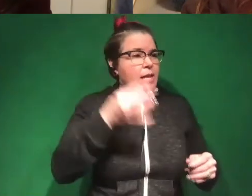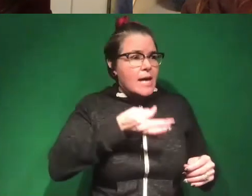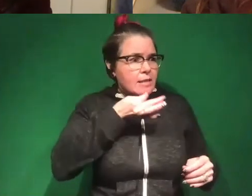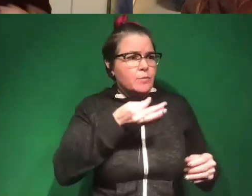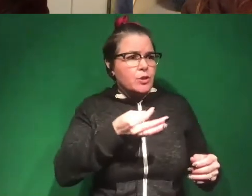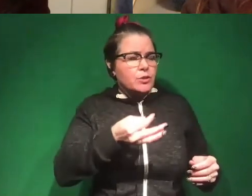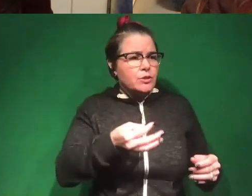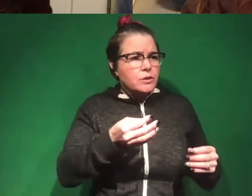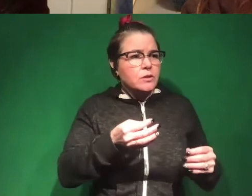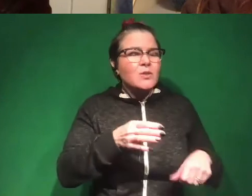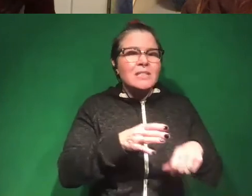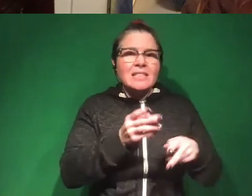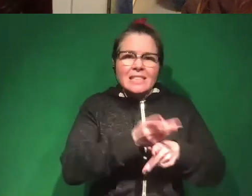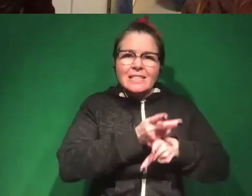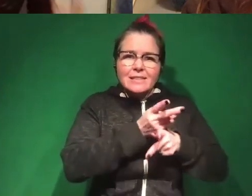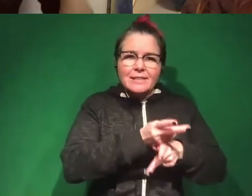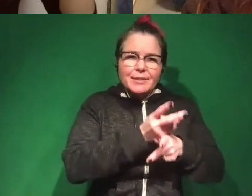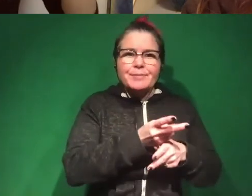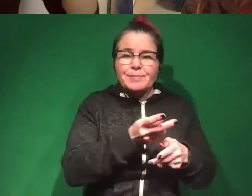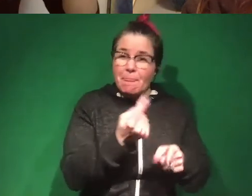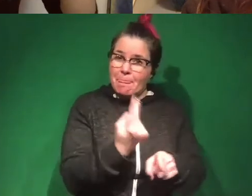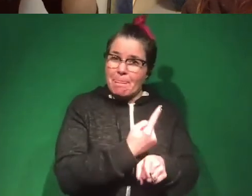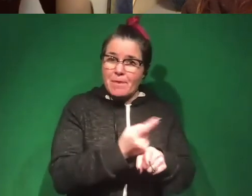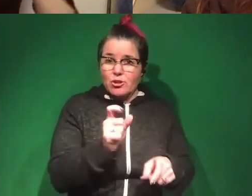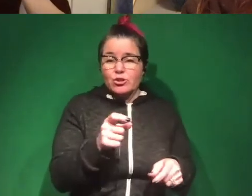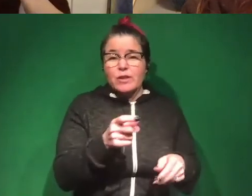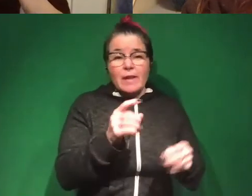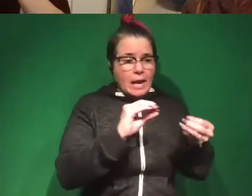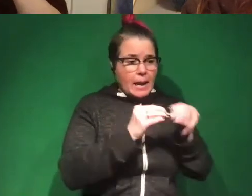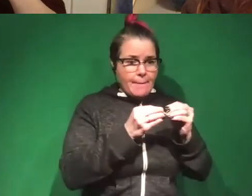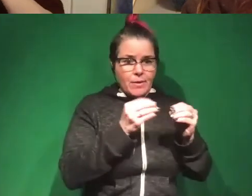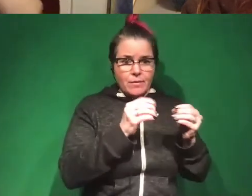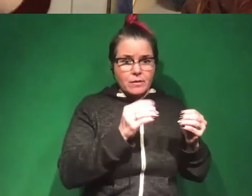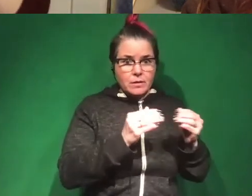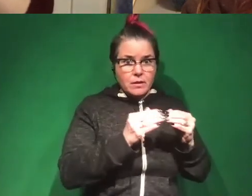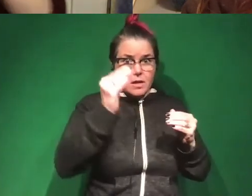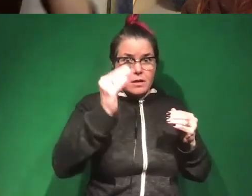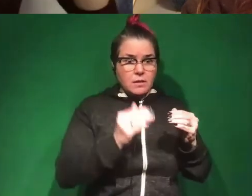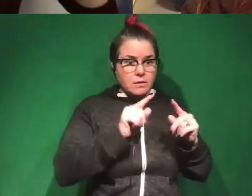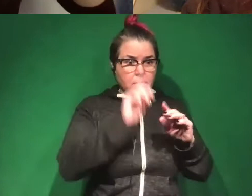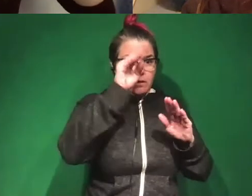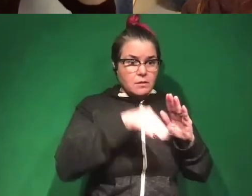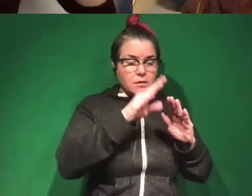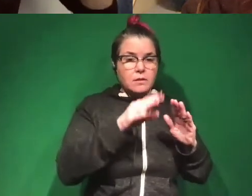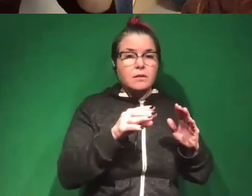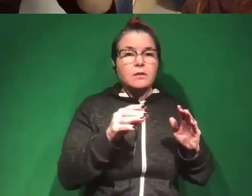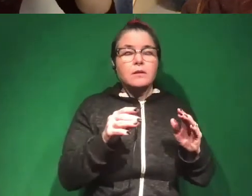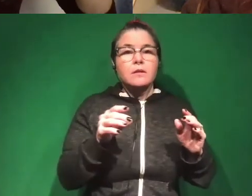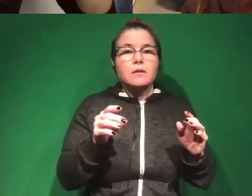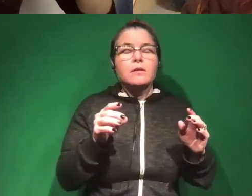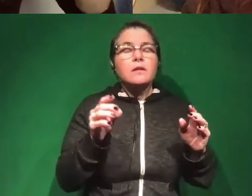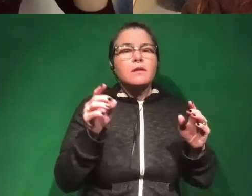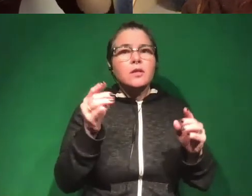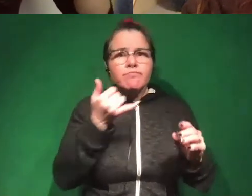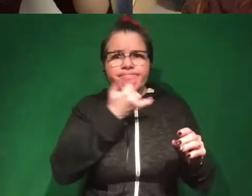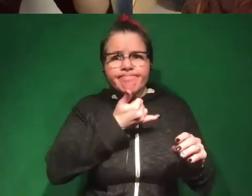are, are being cautious correctly around, look, we see this number go from here to here or go from here to here. Let's put big error bars around